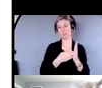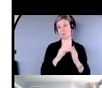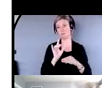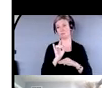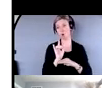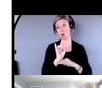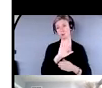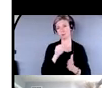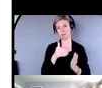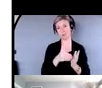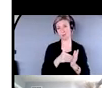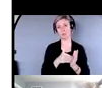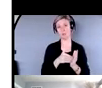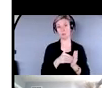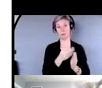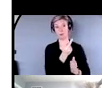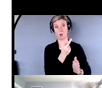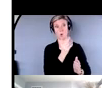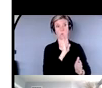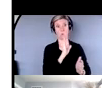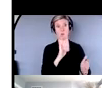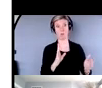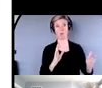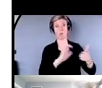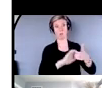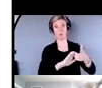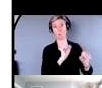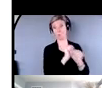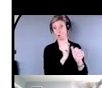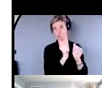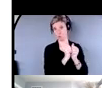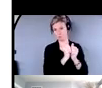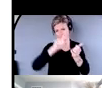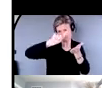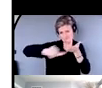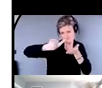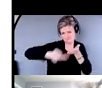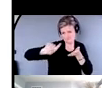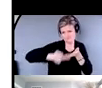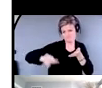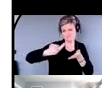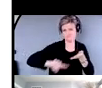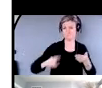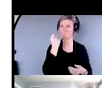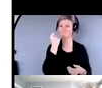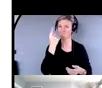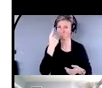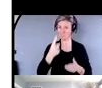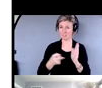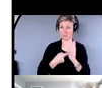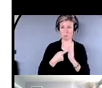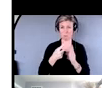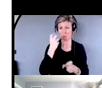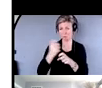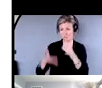services to do investigations. But they do also want to know, sometimes it's hard to track down these scamsters that